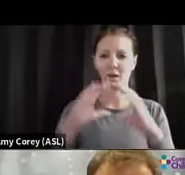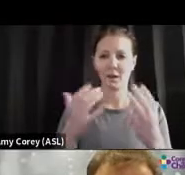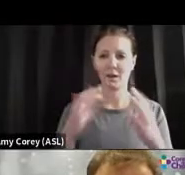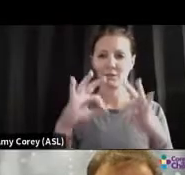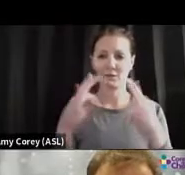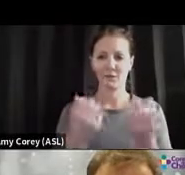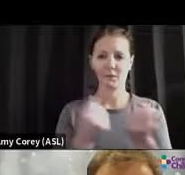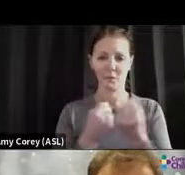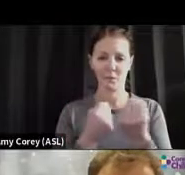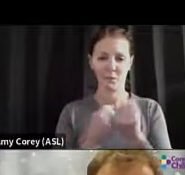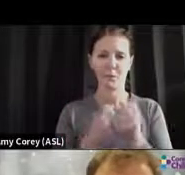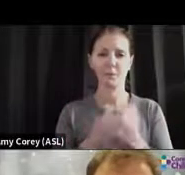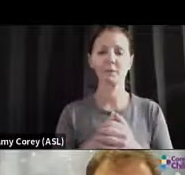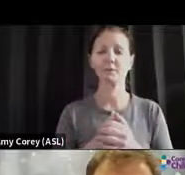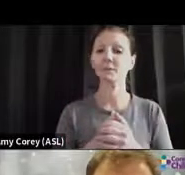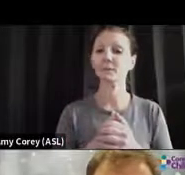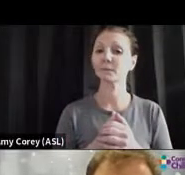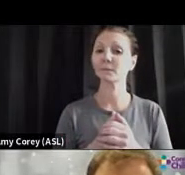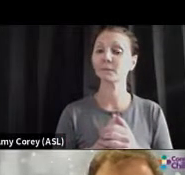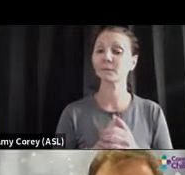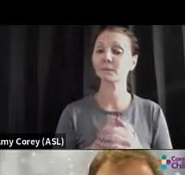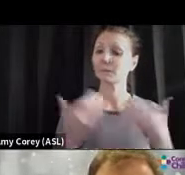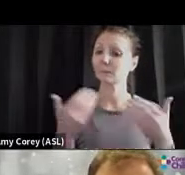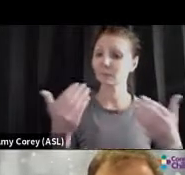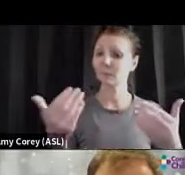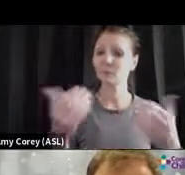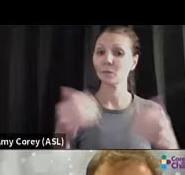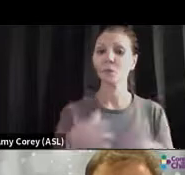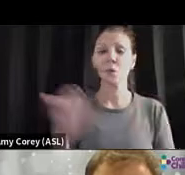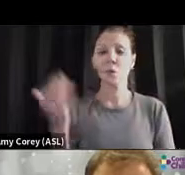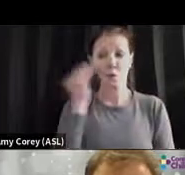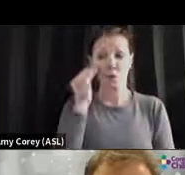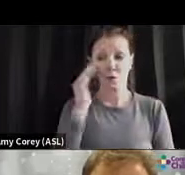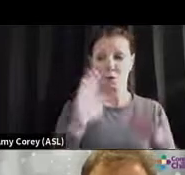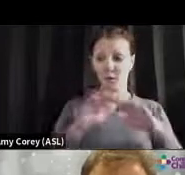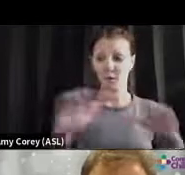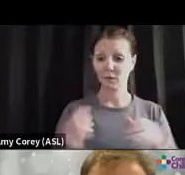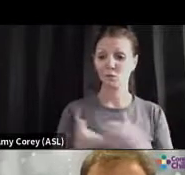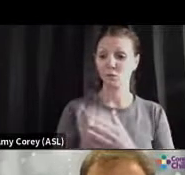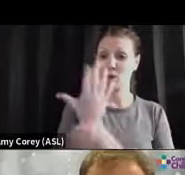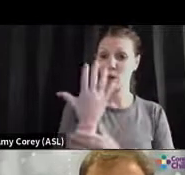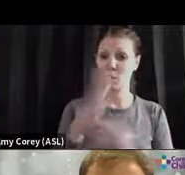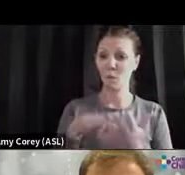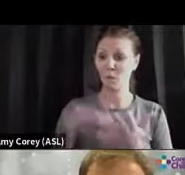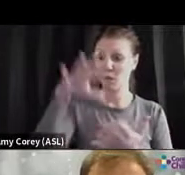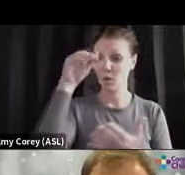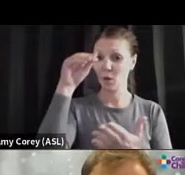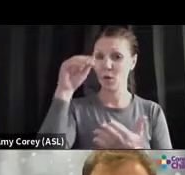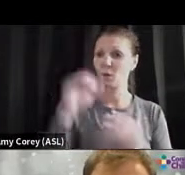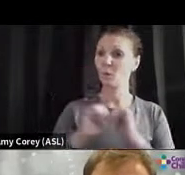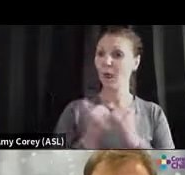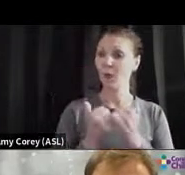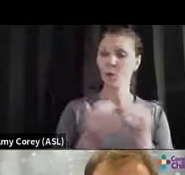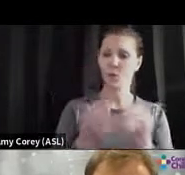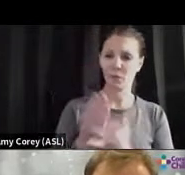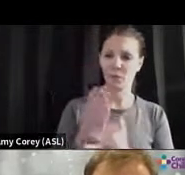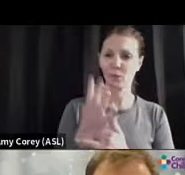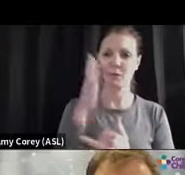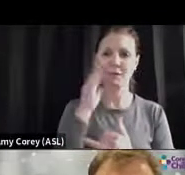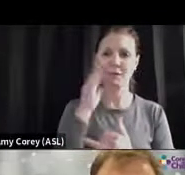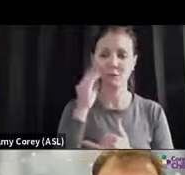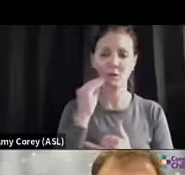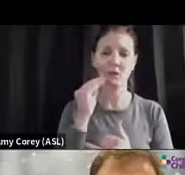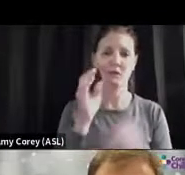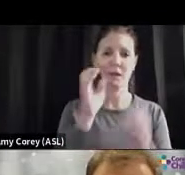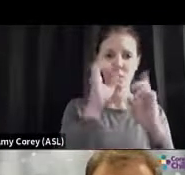some basics to give us some groundwork together. We know that when kids grow and learn, they do because they have experiences, educational experiences, they